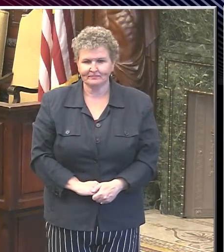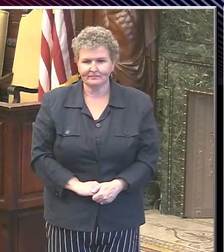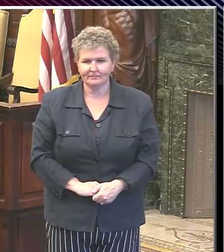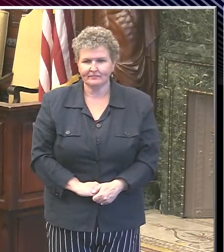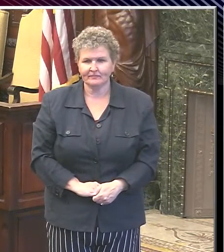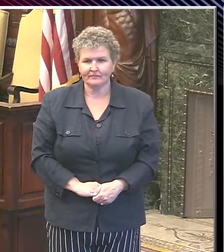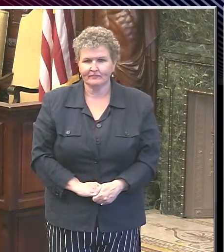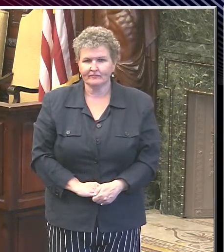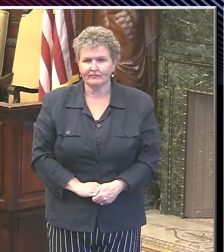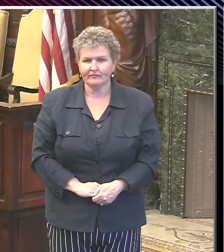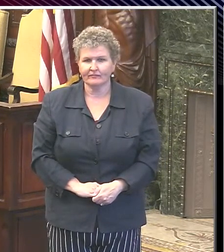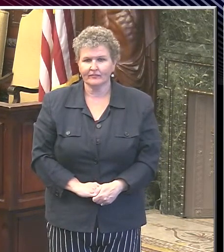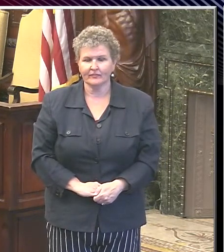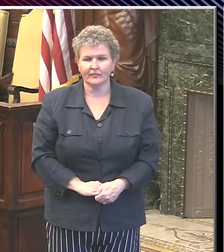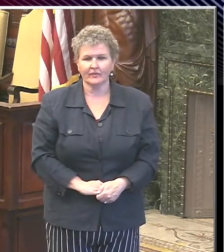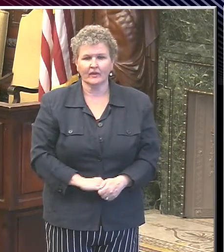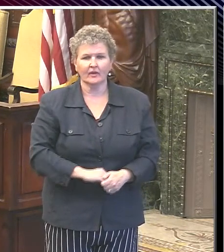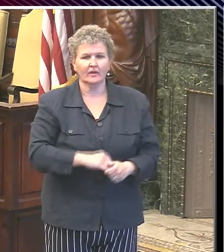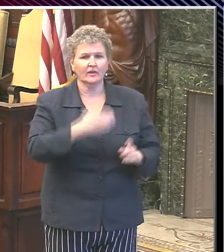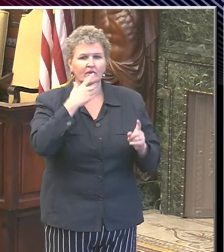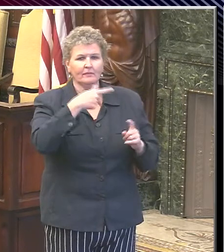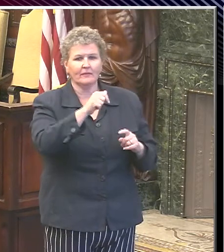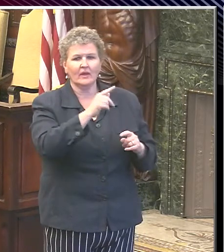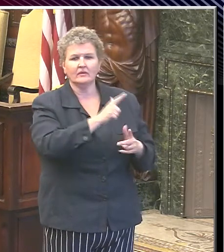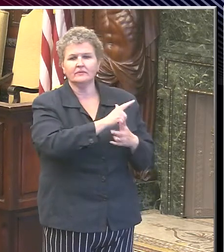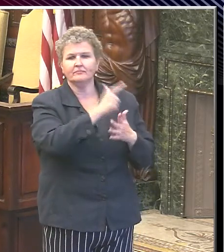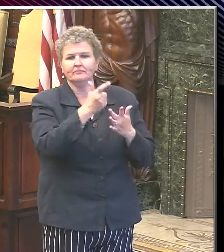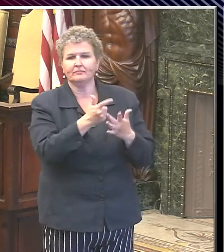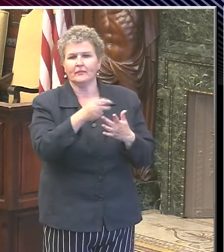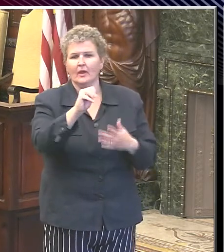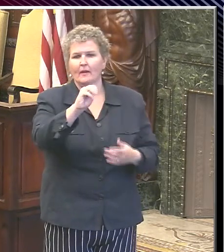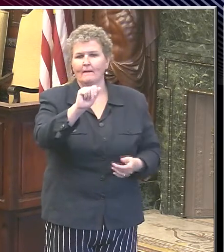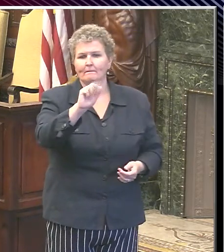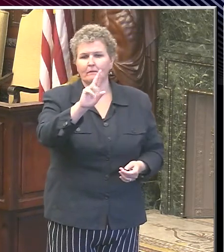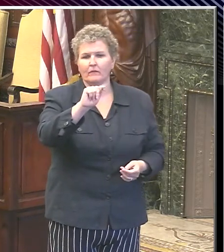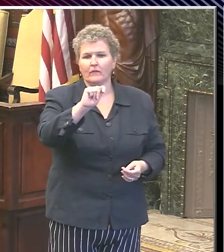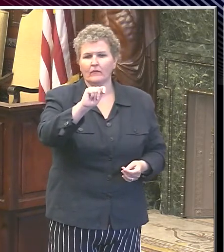Thanks, Pat. We're going to go to Martin Pratt of Philly YBN.